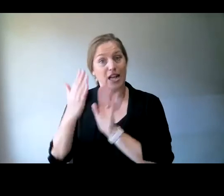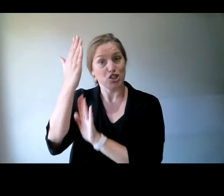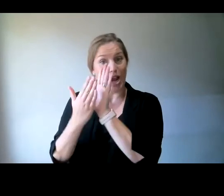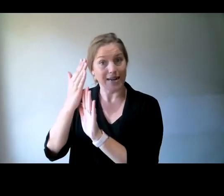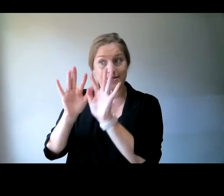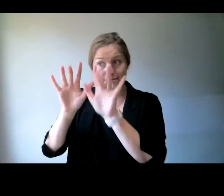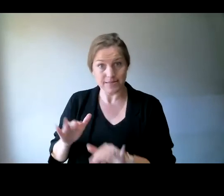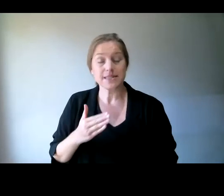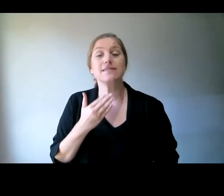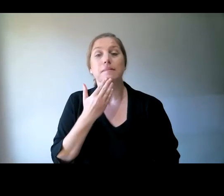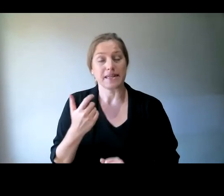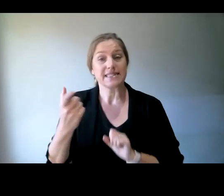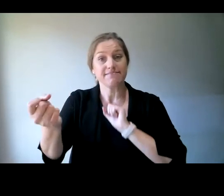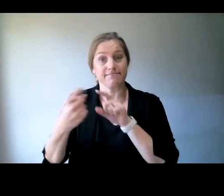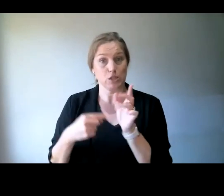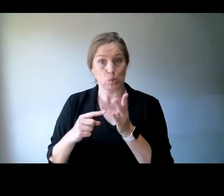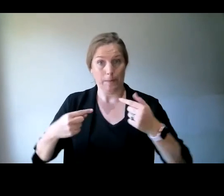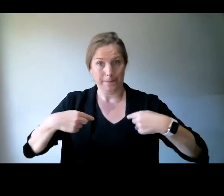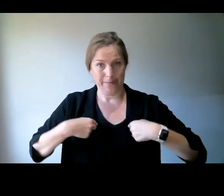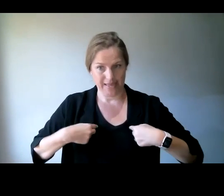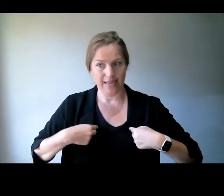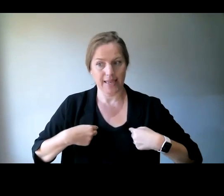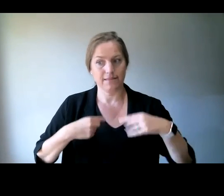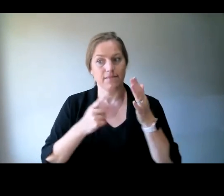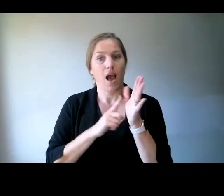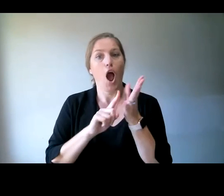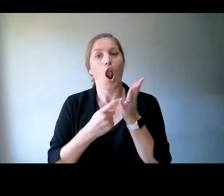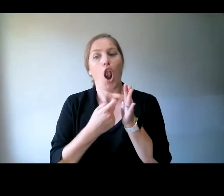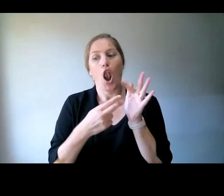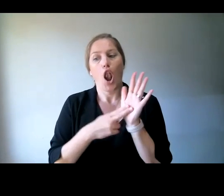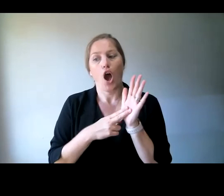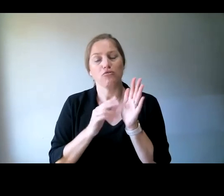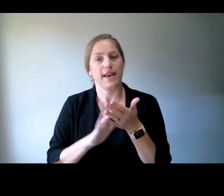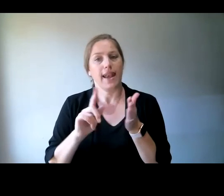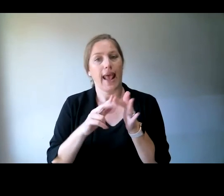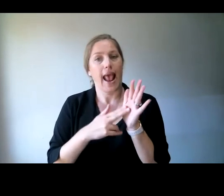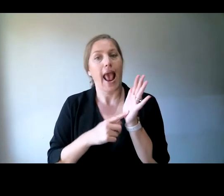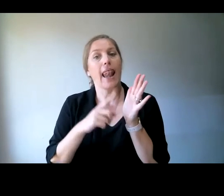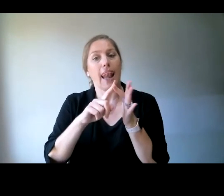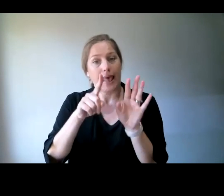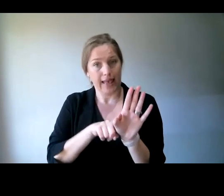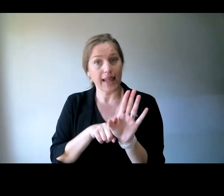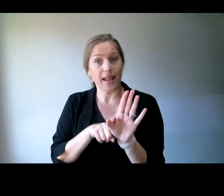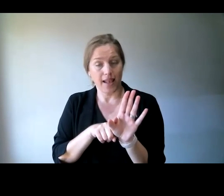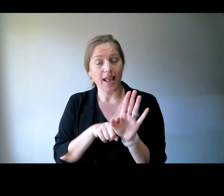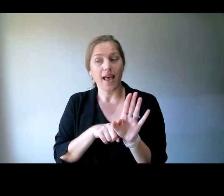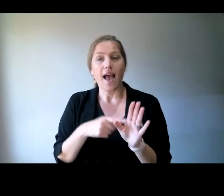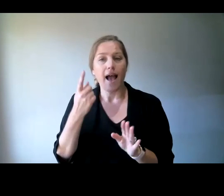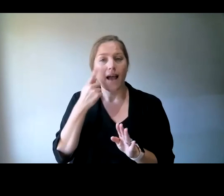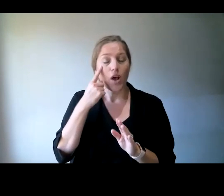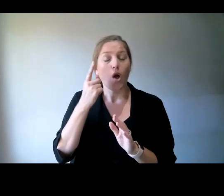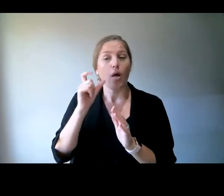is info at assistivetech.assistivetechforall.org.au just in case you can't access what's in the chat.